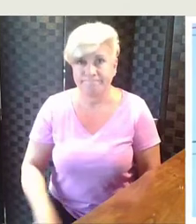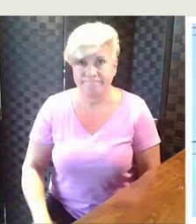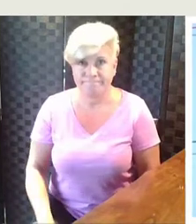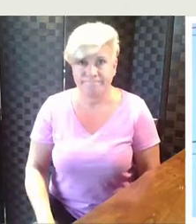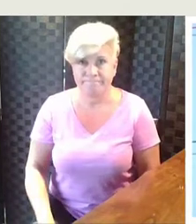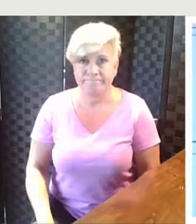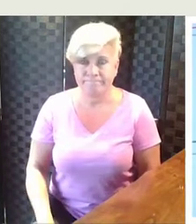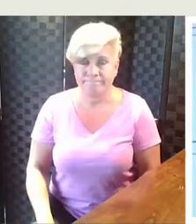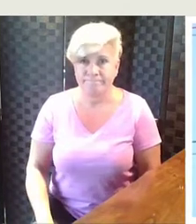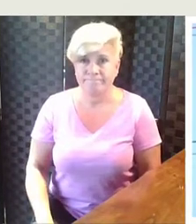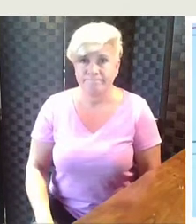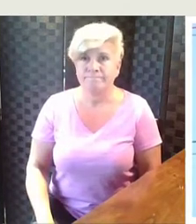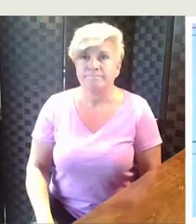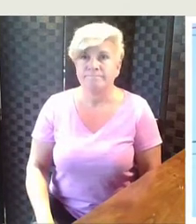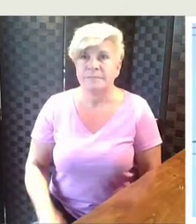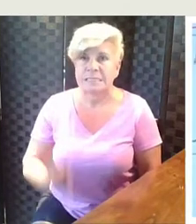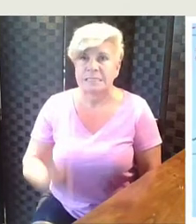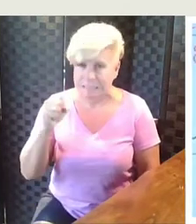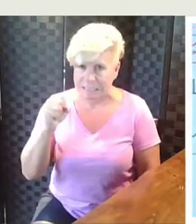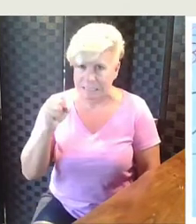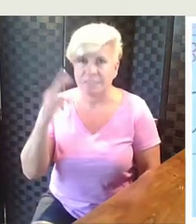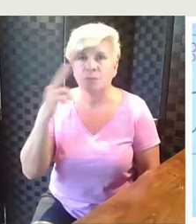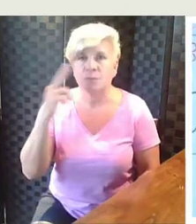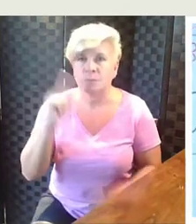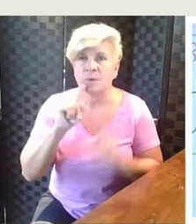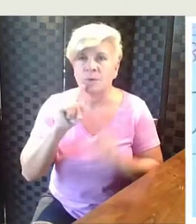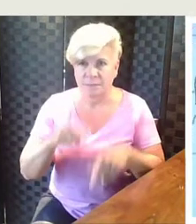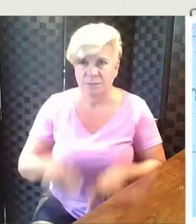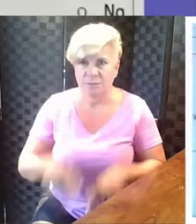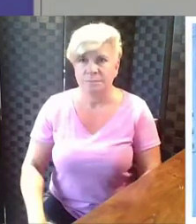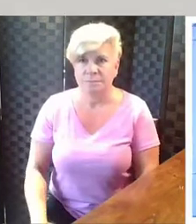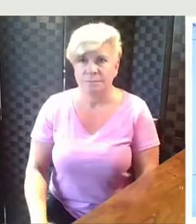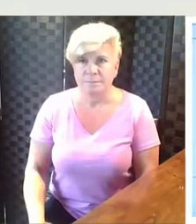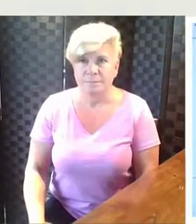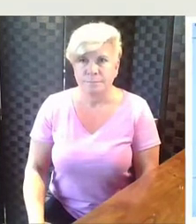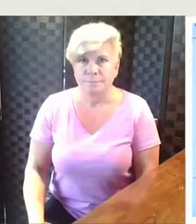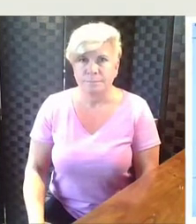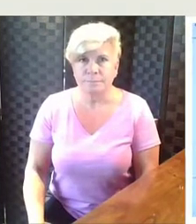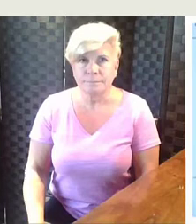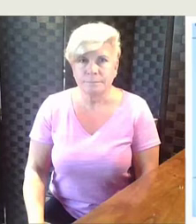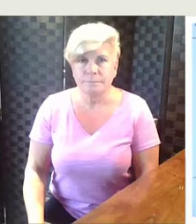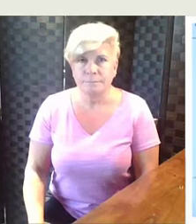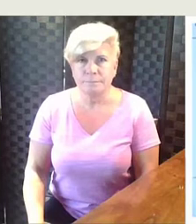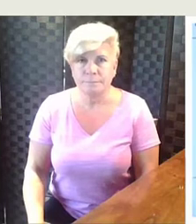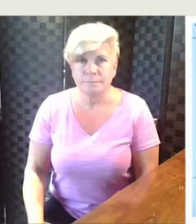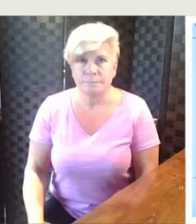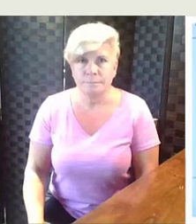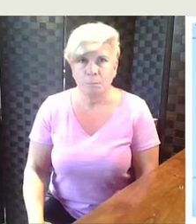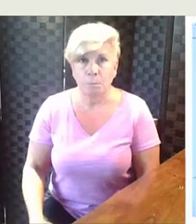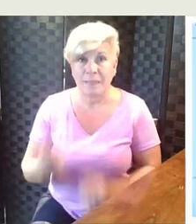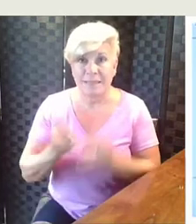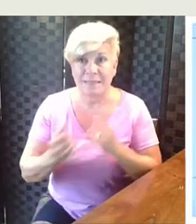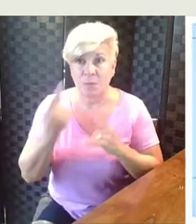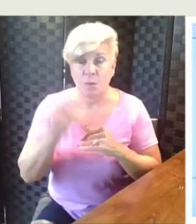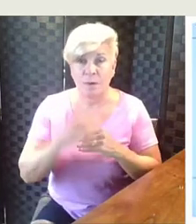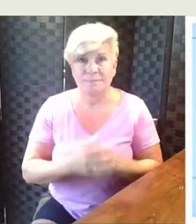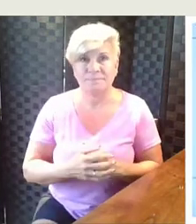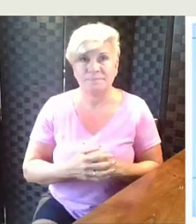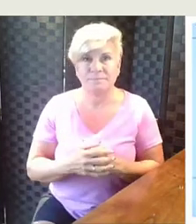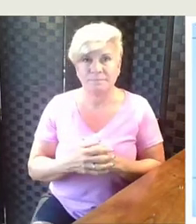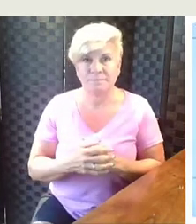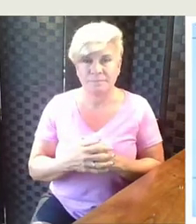Kylie. Yes, that's a reasonable answer. All right, last one.